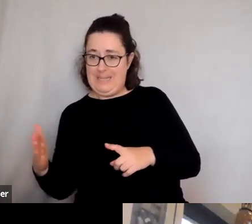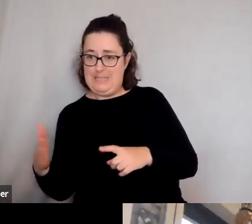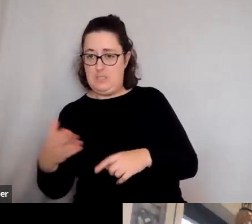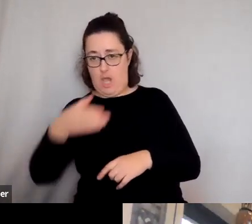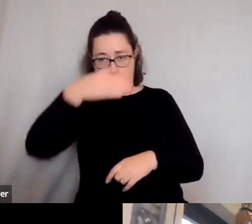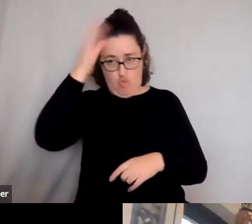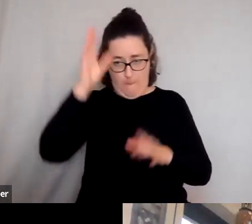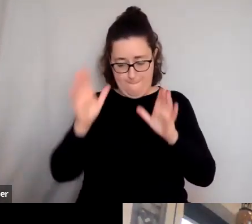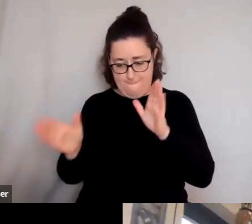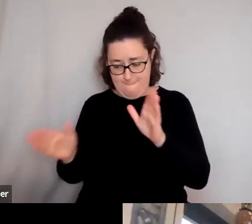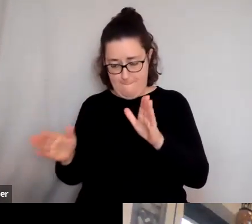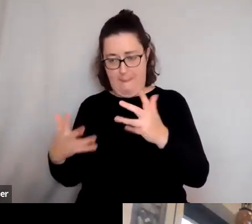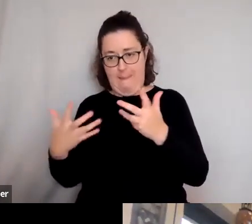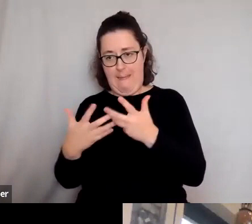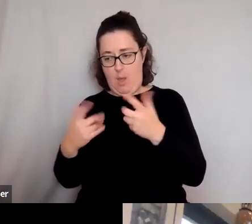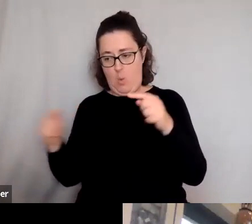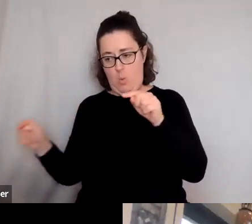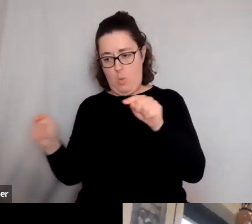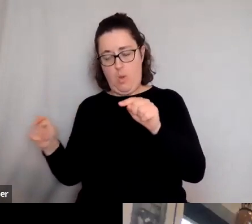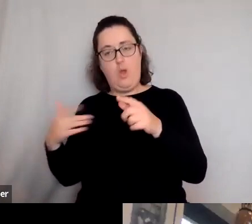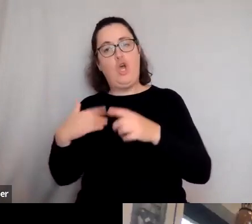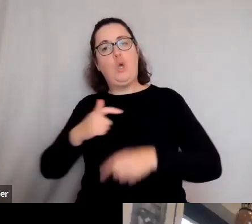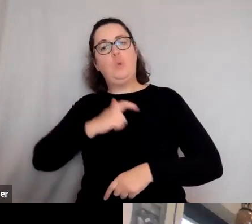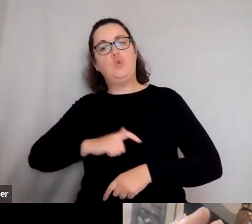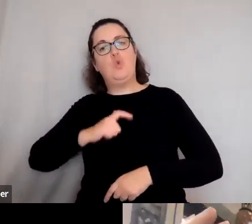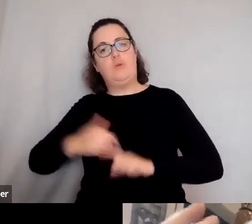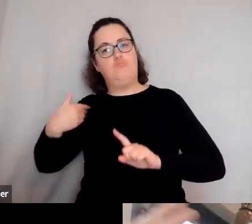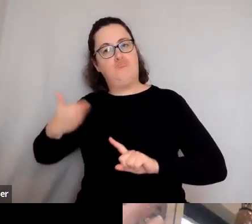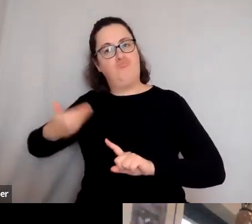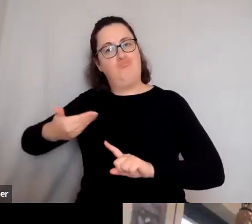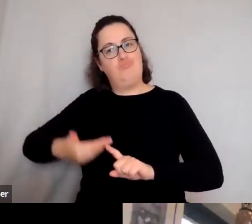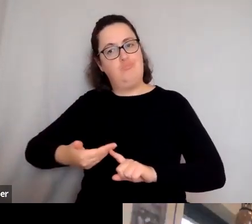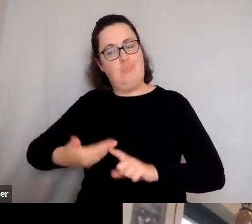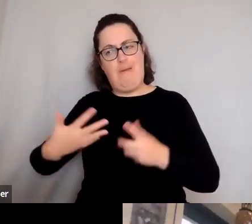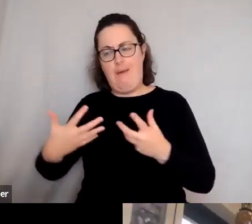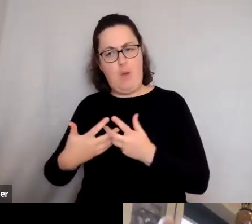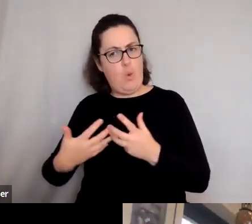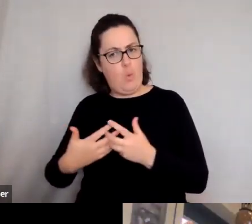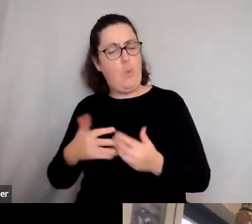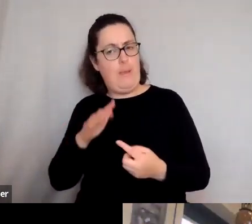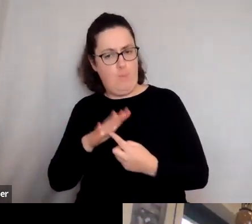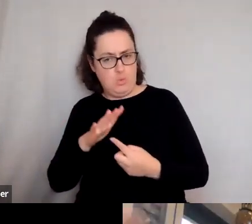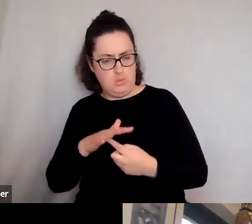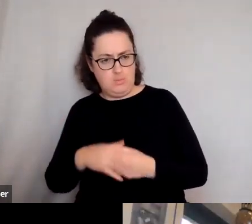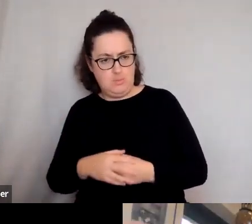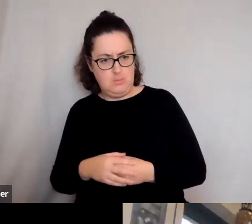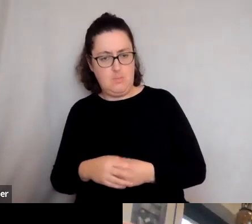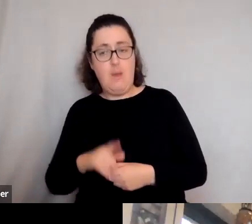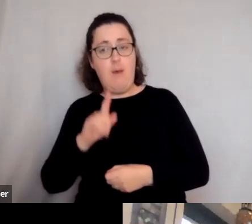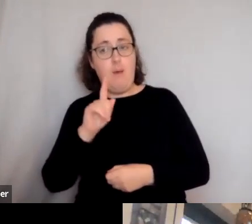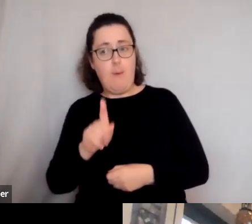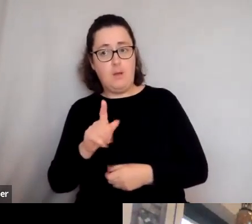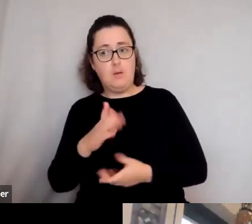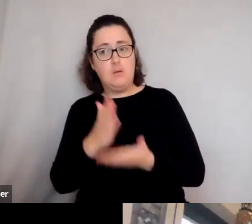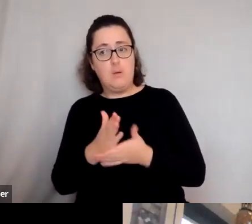part of a humanistic tradition, you know, for centuries, that's very important. But I think you also have to say, it was a sort of